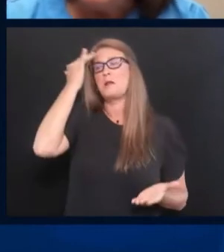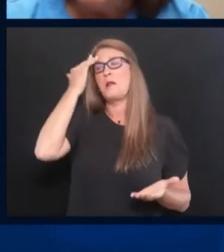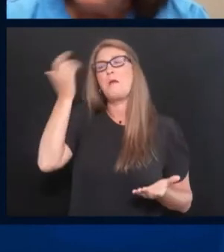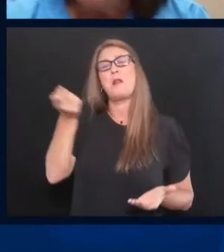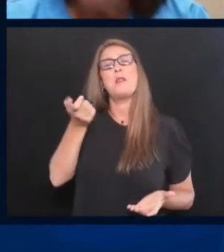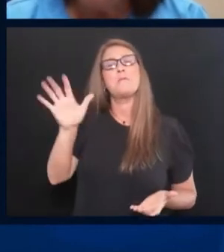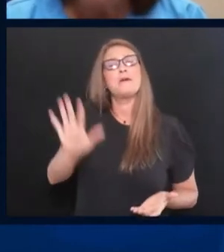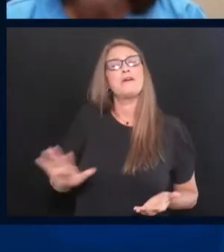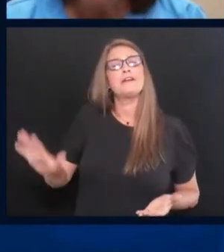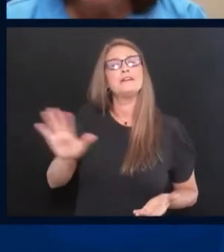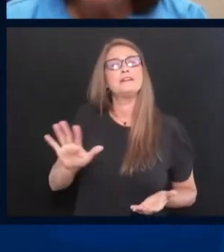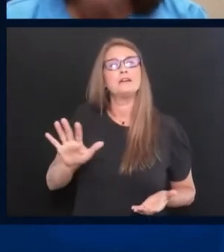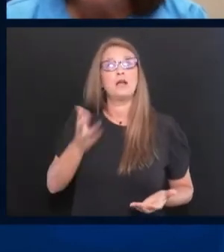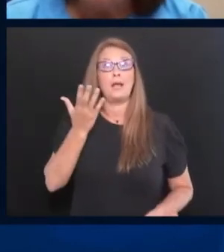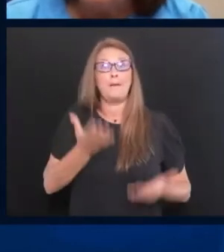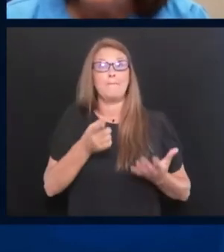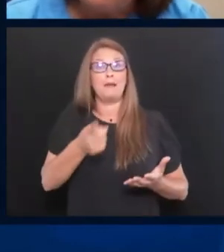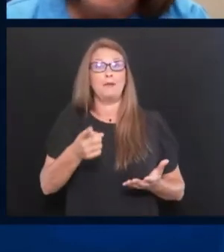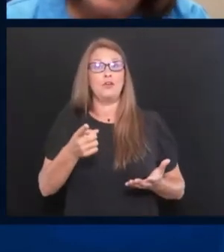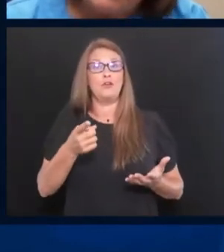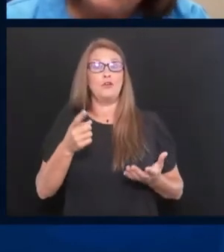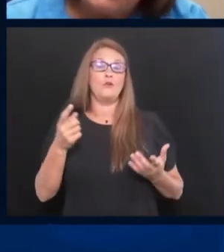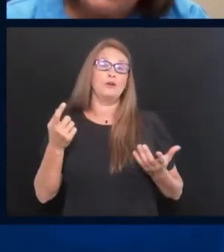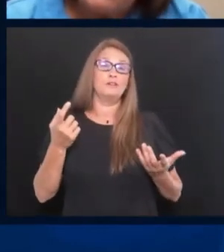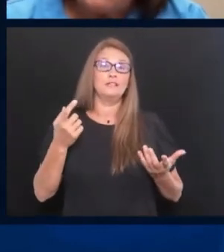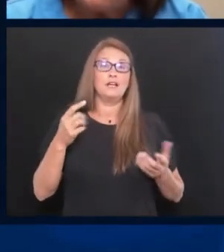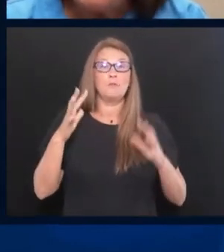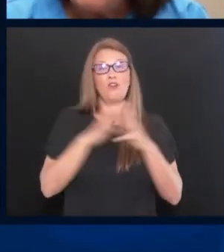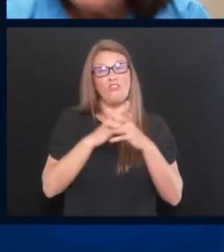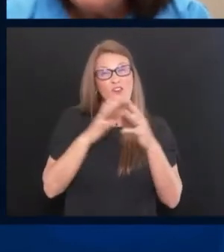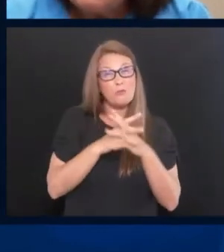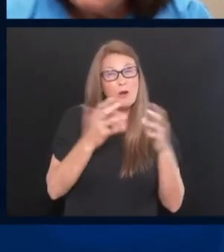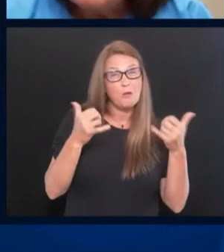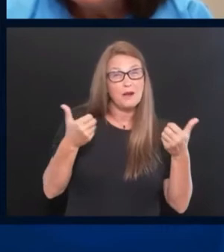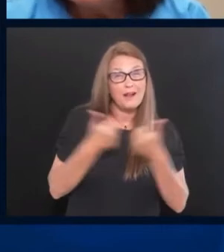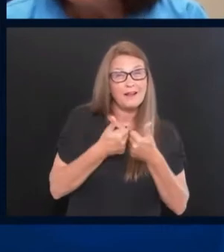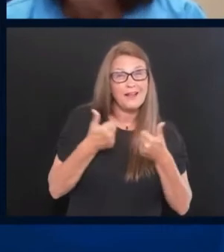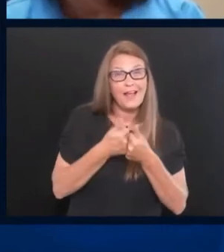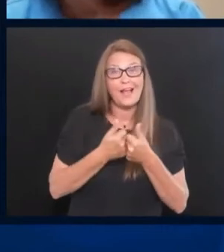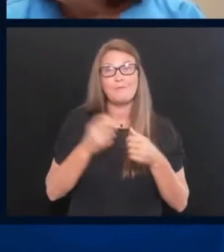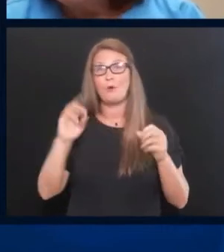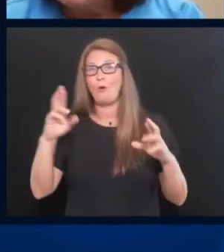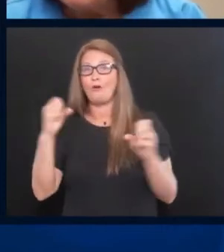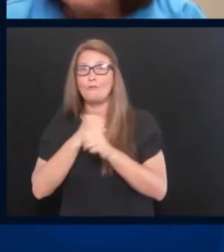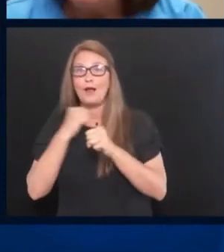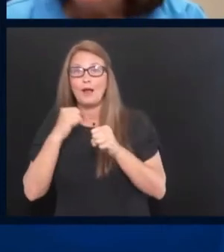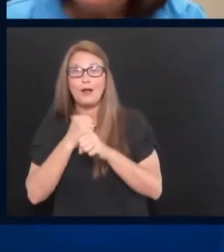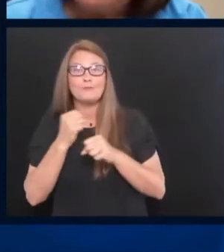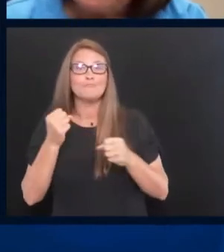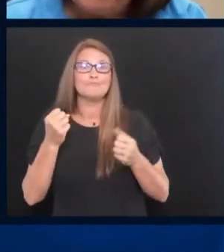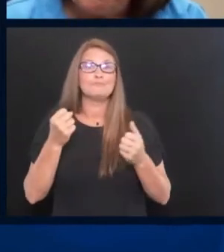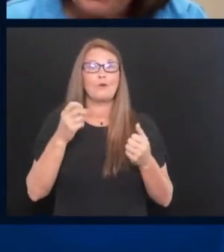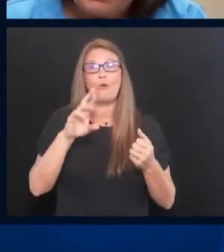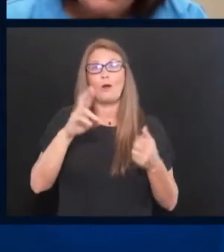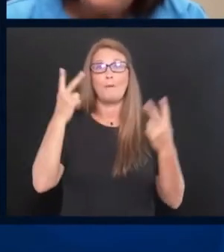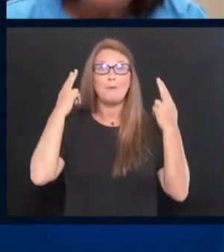been an opponent of his in the ring or on the football field, or you might have been a customer of his in his barbershop.